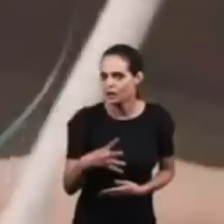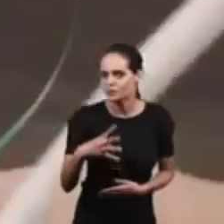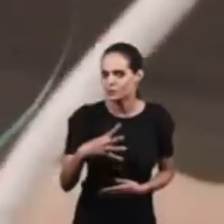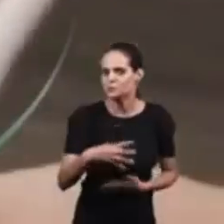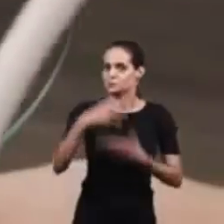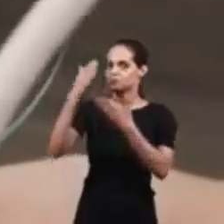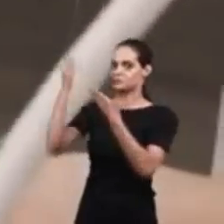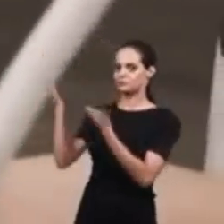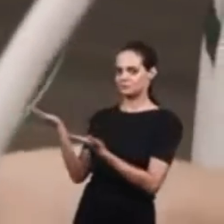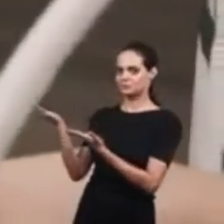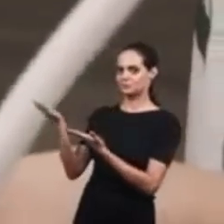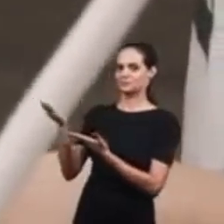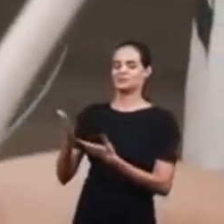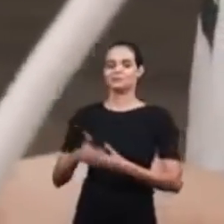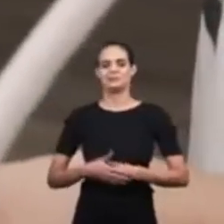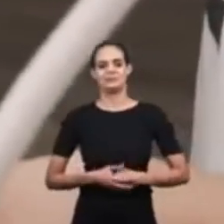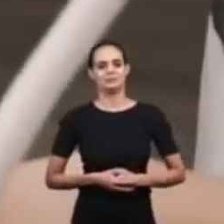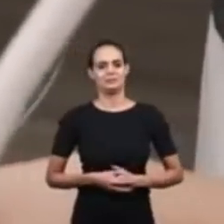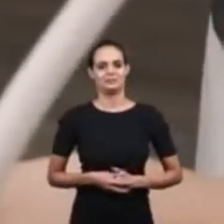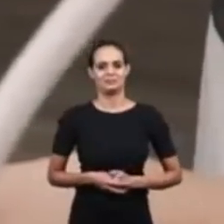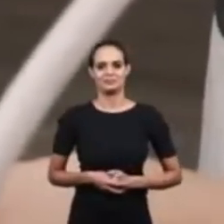Two Three Four